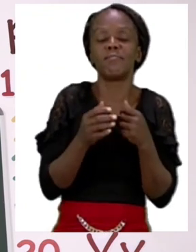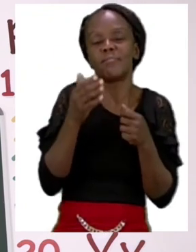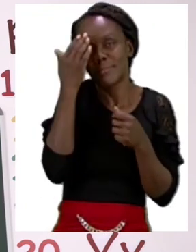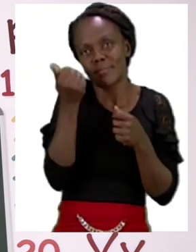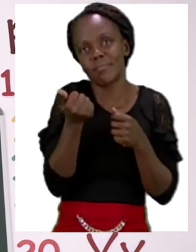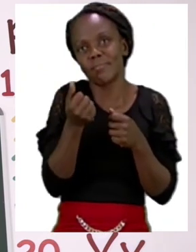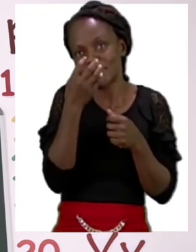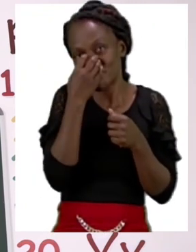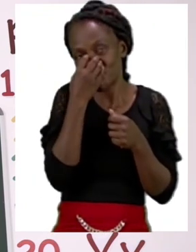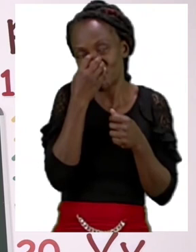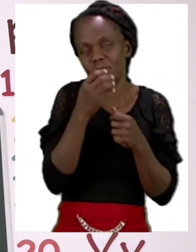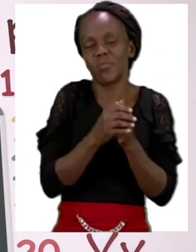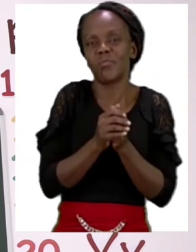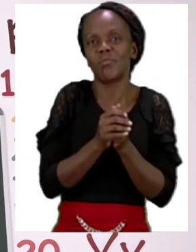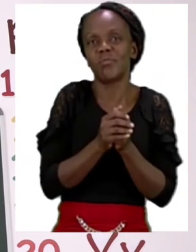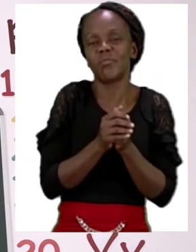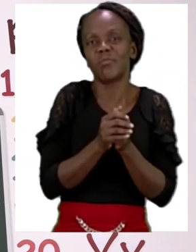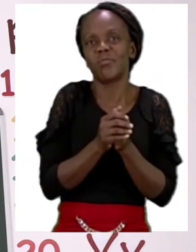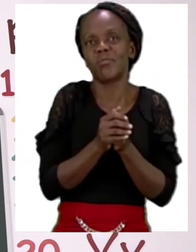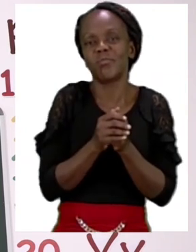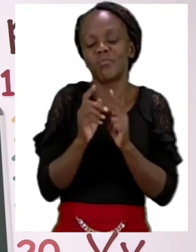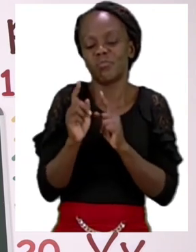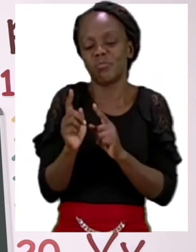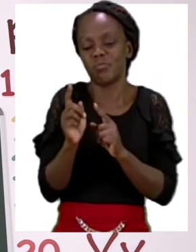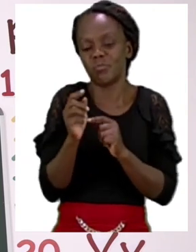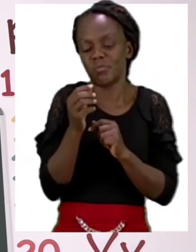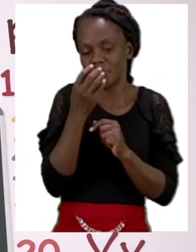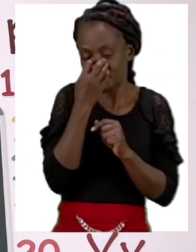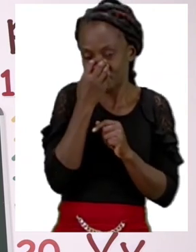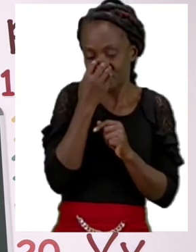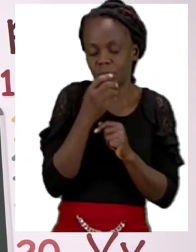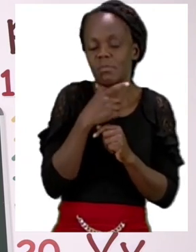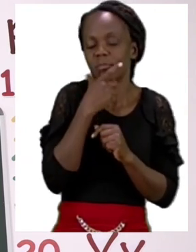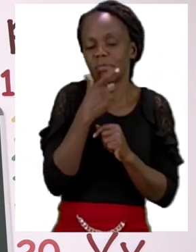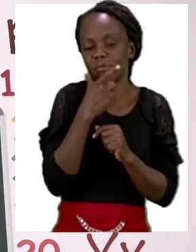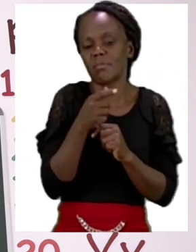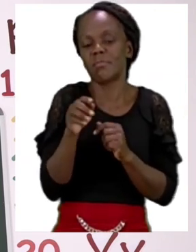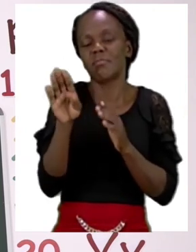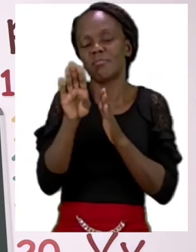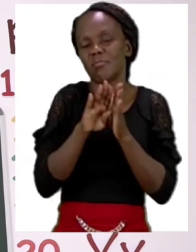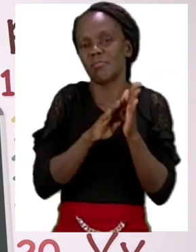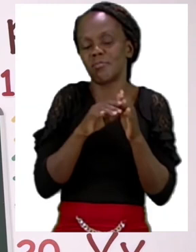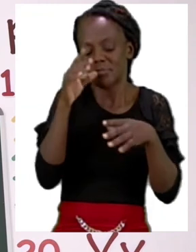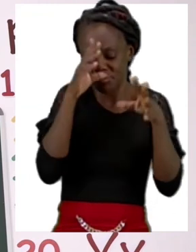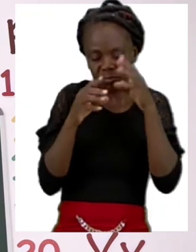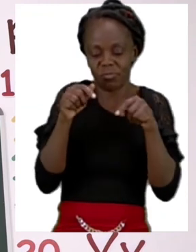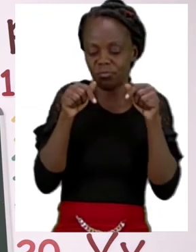So from Sashi and I we would like to say thank you so much for joining us today